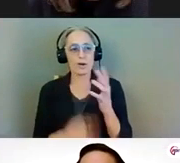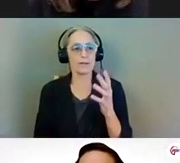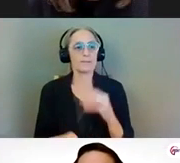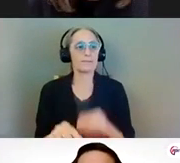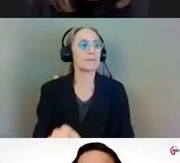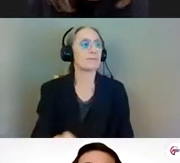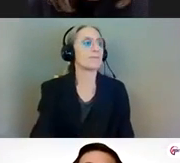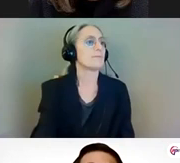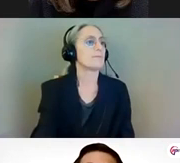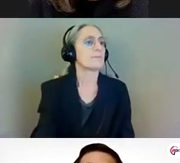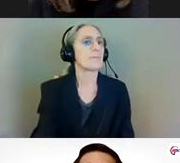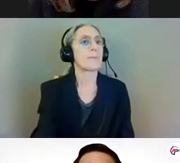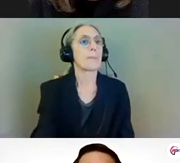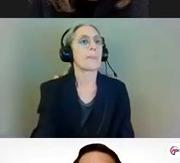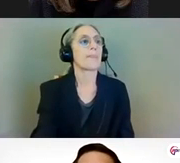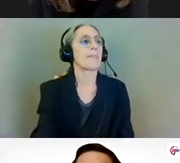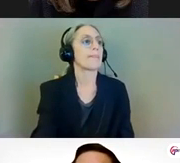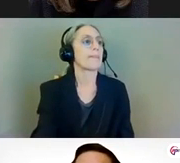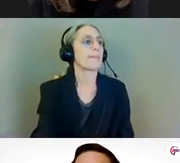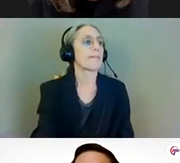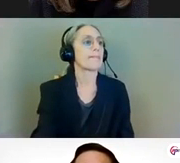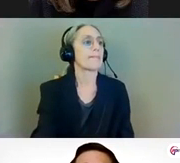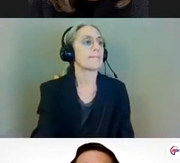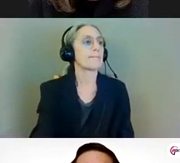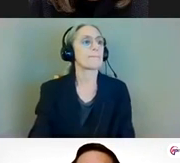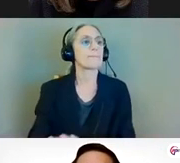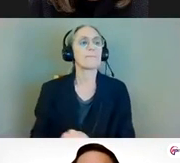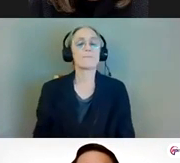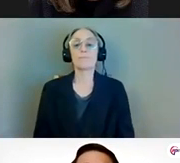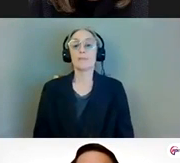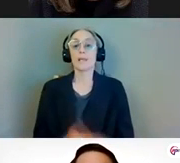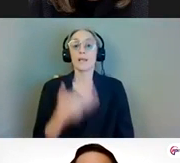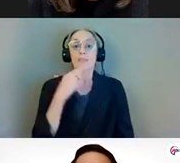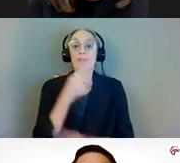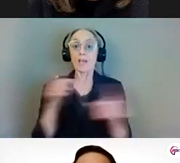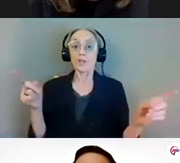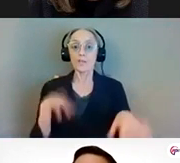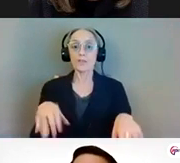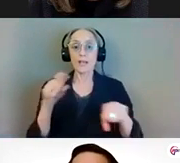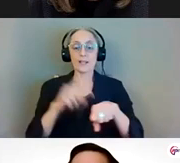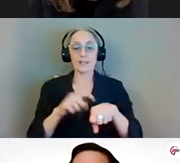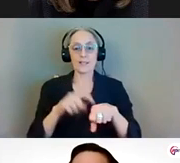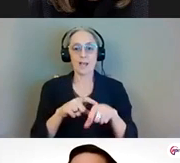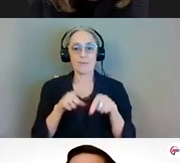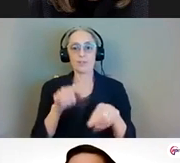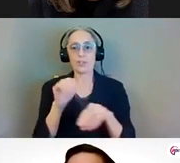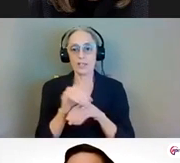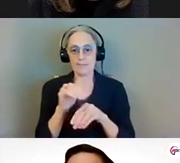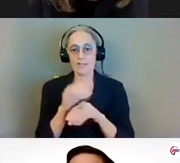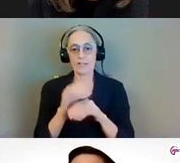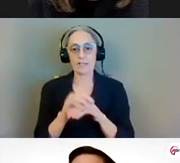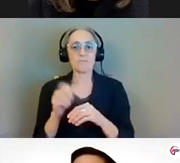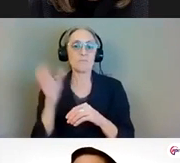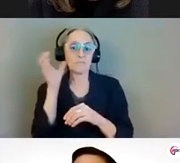um just want to extend thanks to everyone for taking time out of your evening to learn about this project listen to what we have to say about it